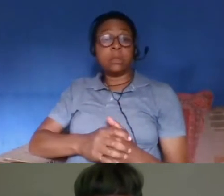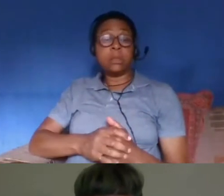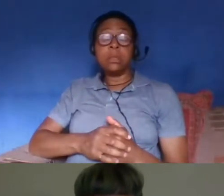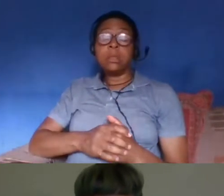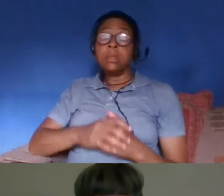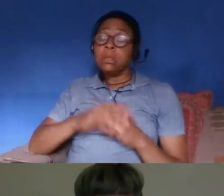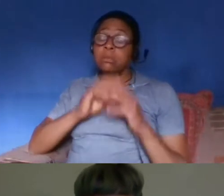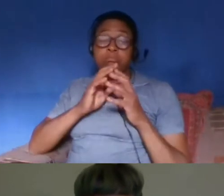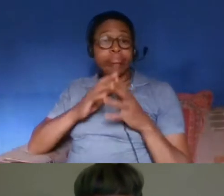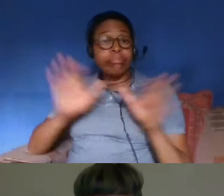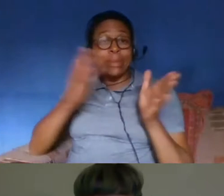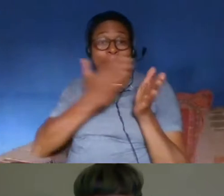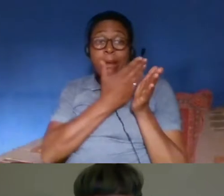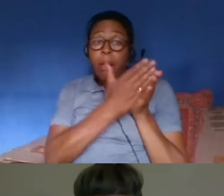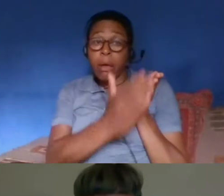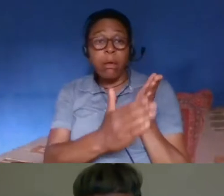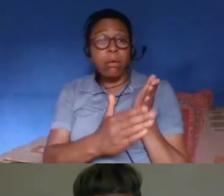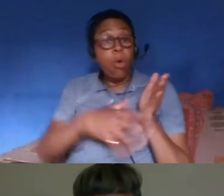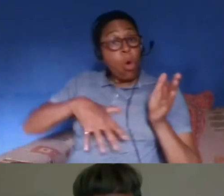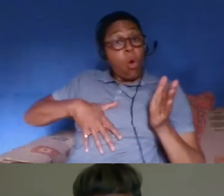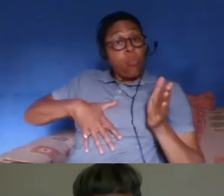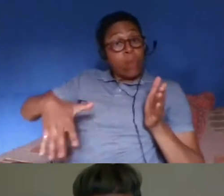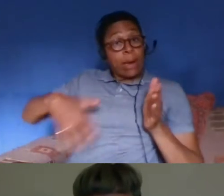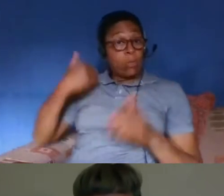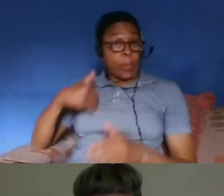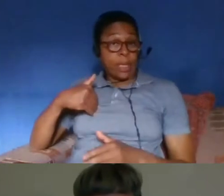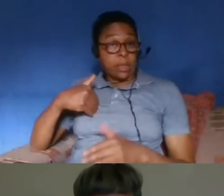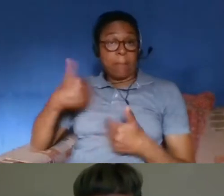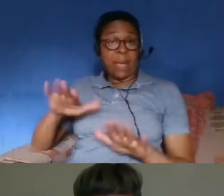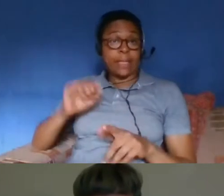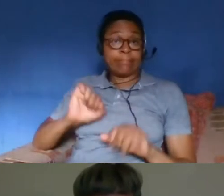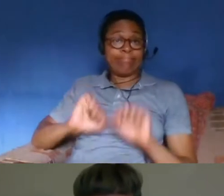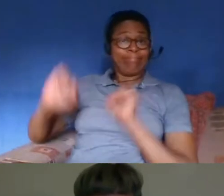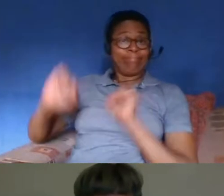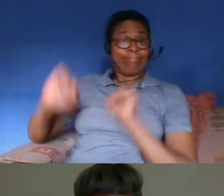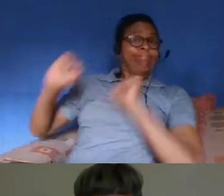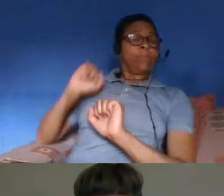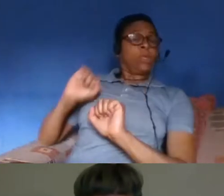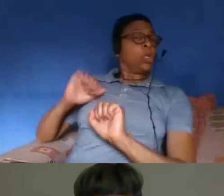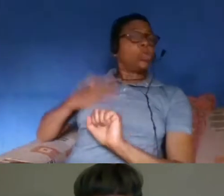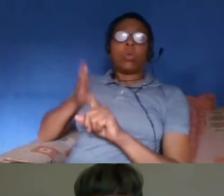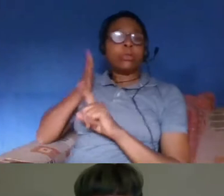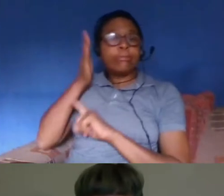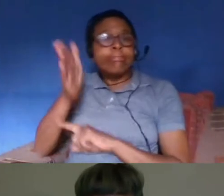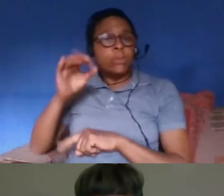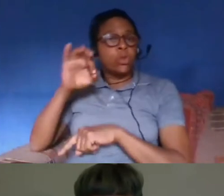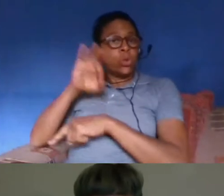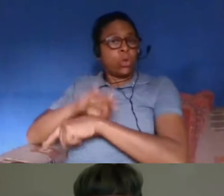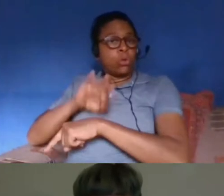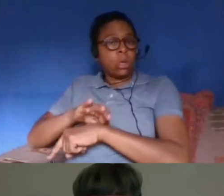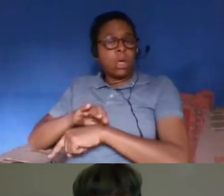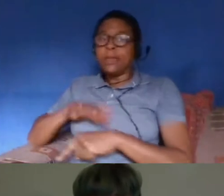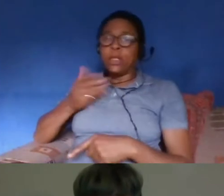been reluctant to to um approach their doctor and and to use maternity